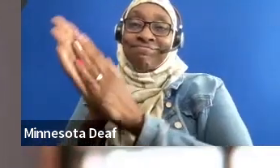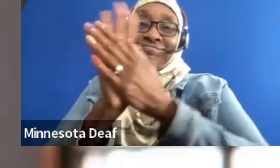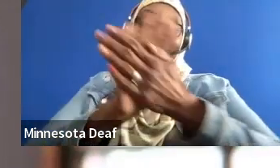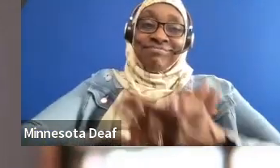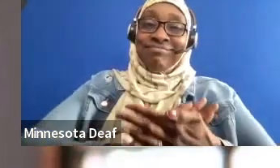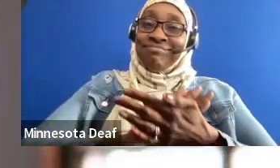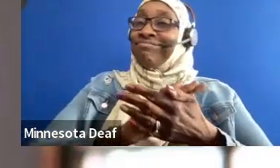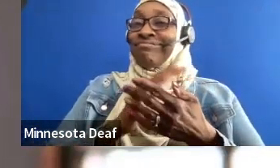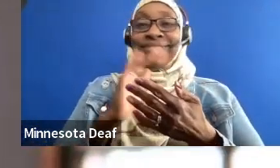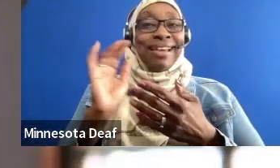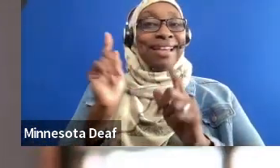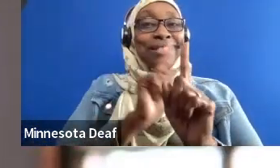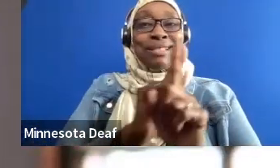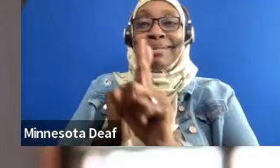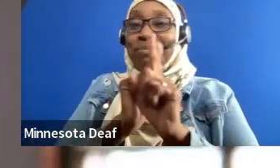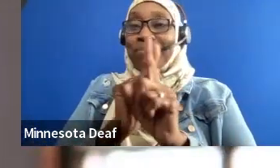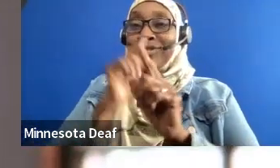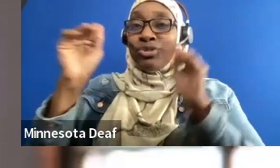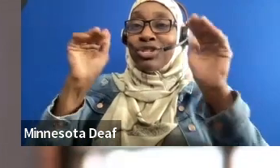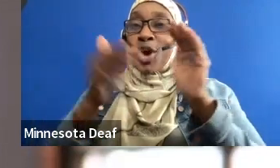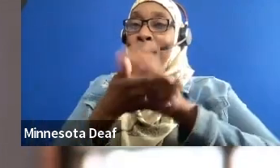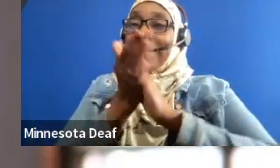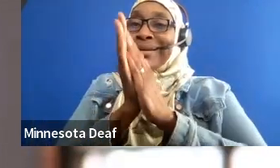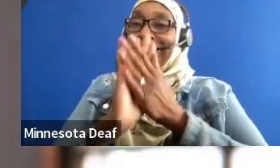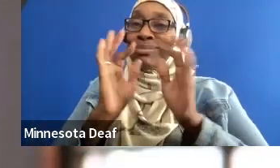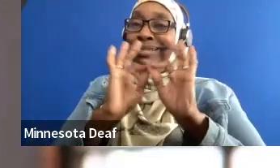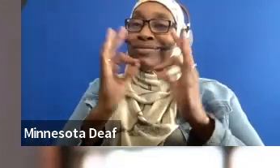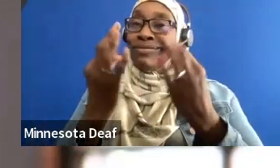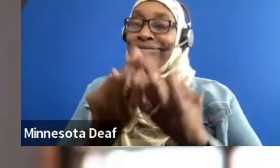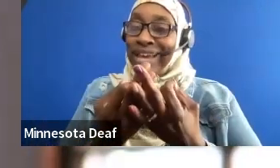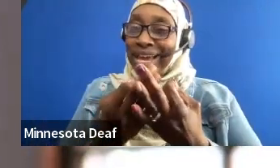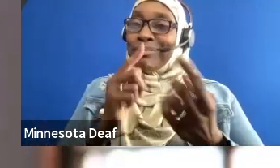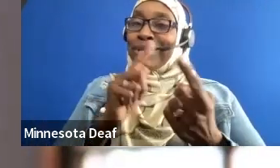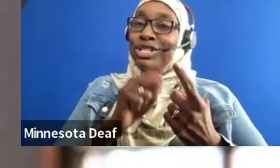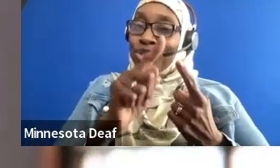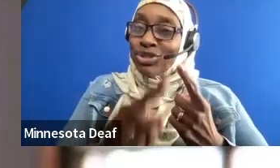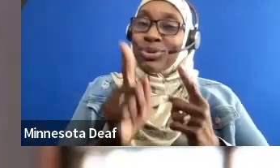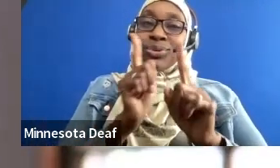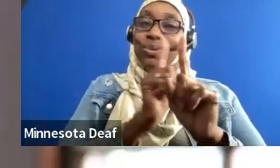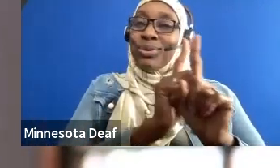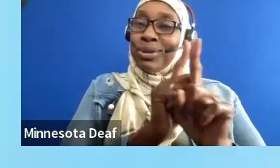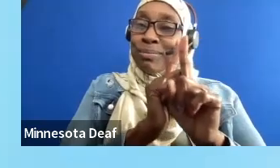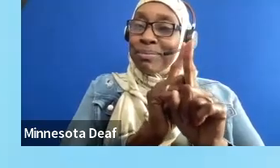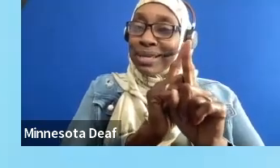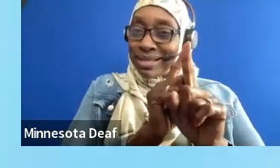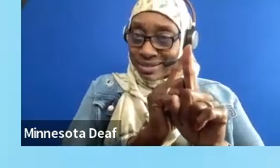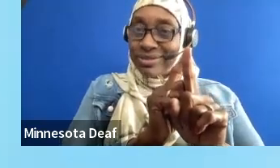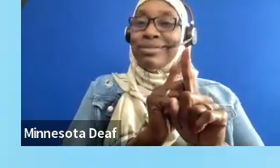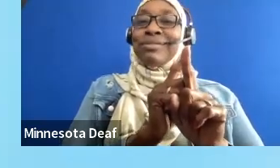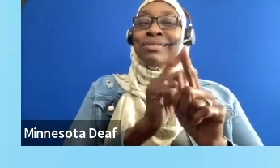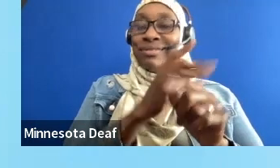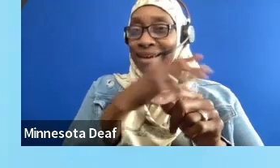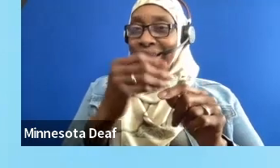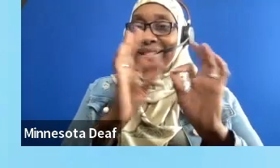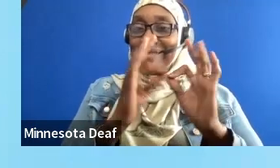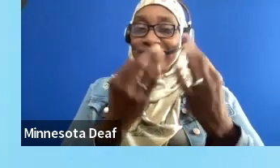to the mentee and to the family members. And so that's really wonderful to see. We've been doing this thing pretty consistently